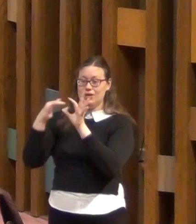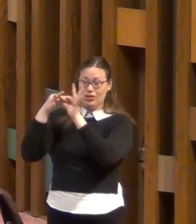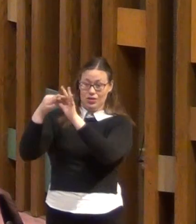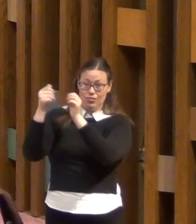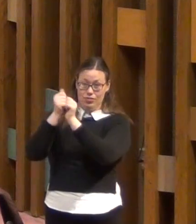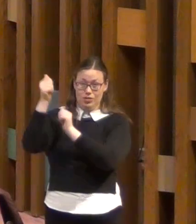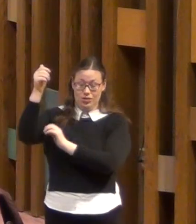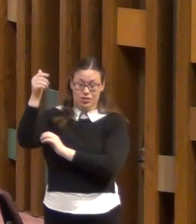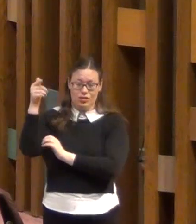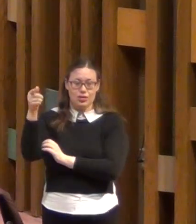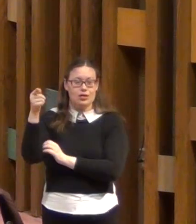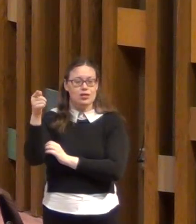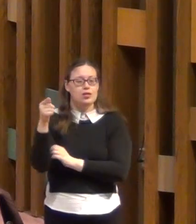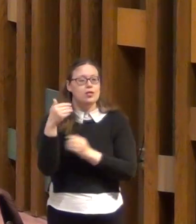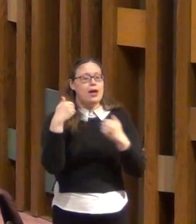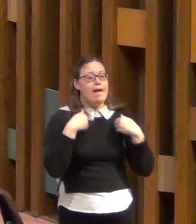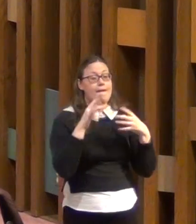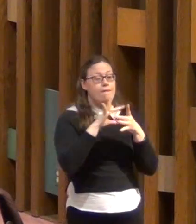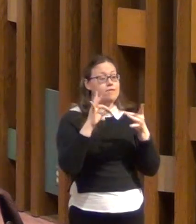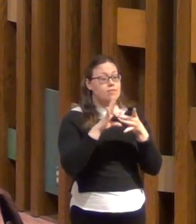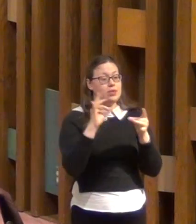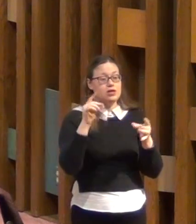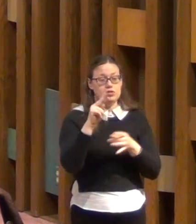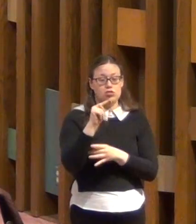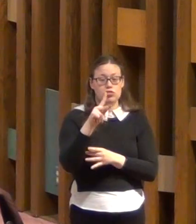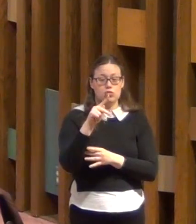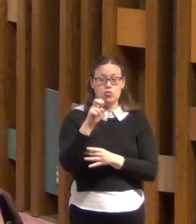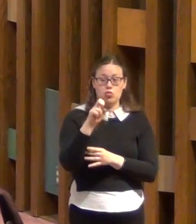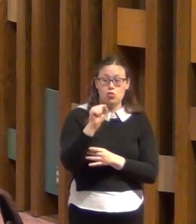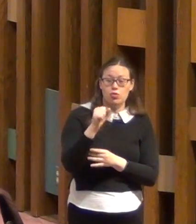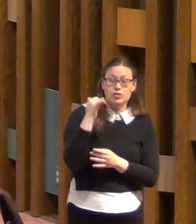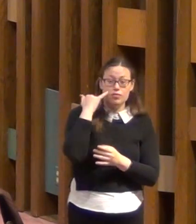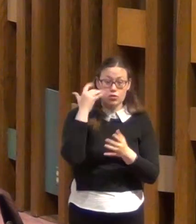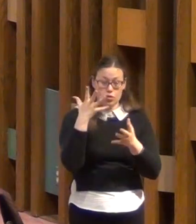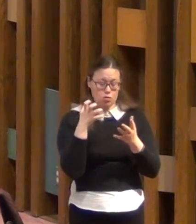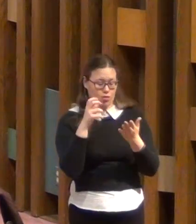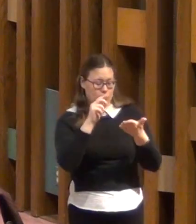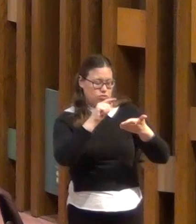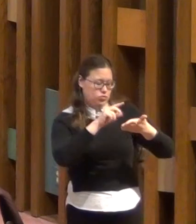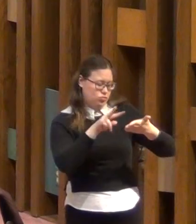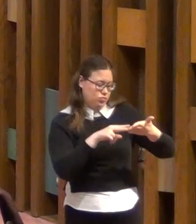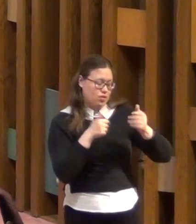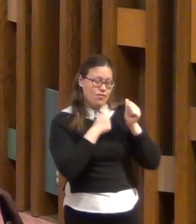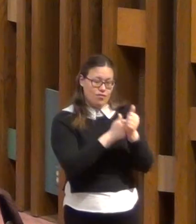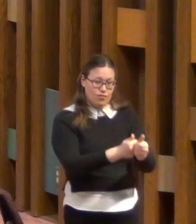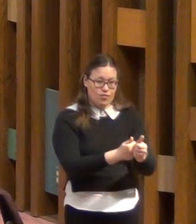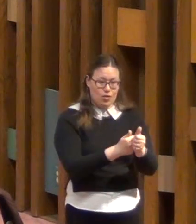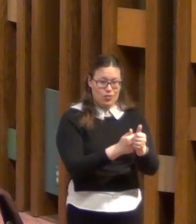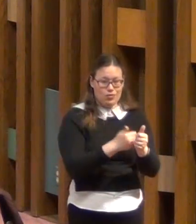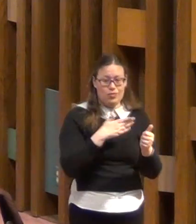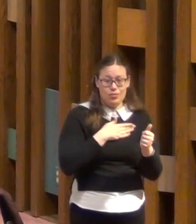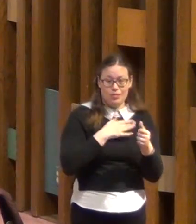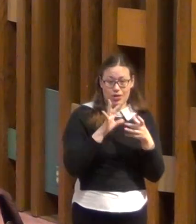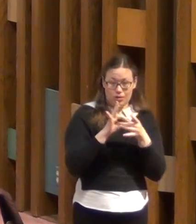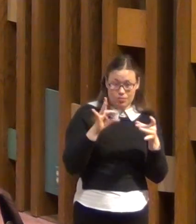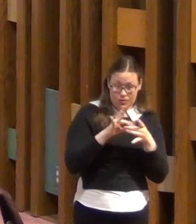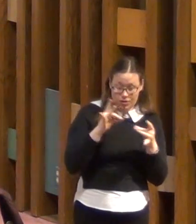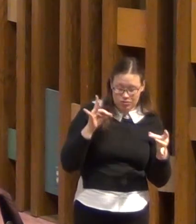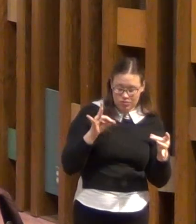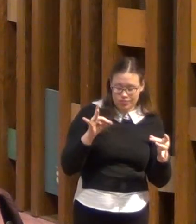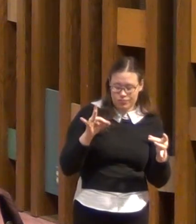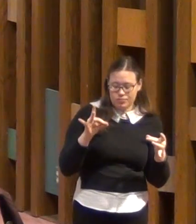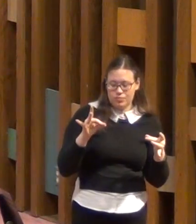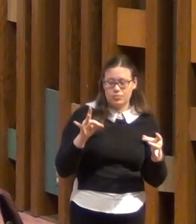Message notes are in the bulletin. If you'd like to use them to follow along, we're going to notice two things along this point this morning.